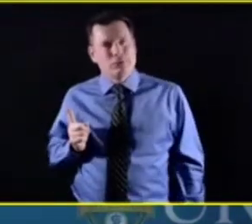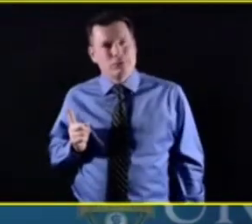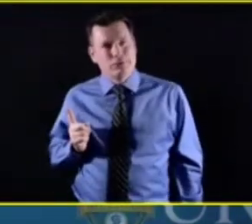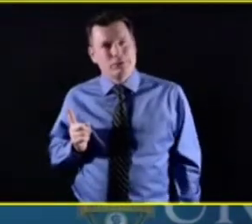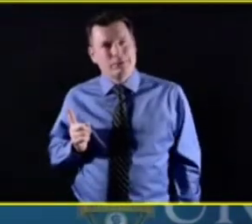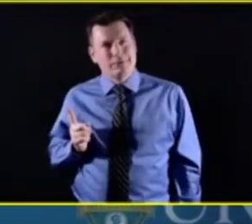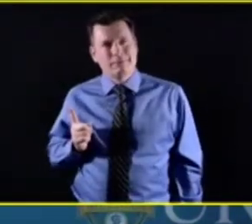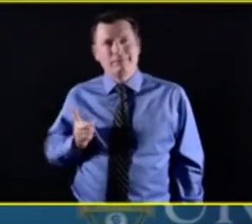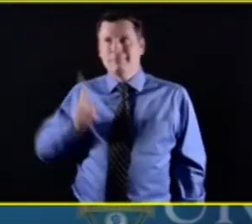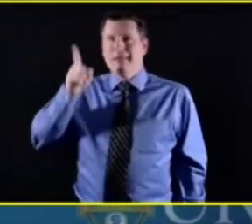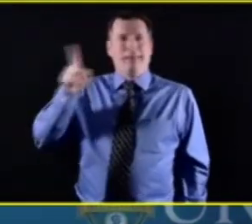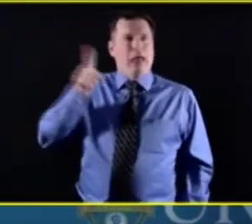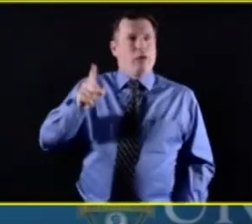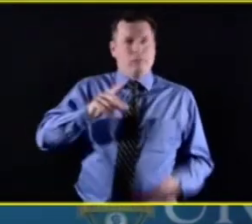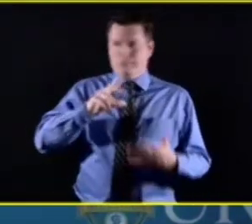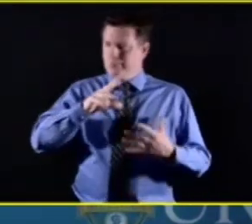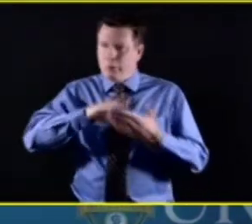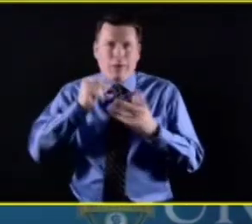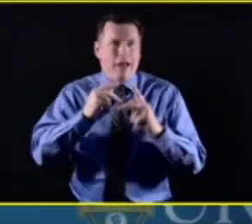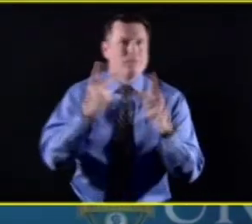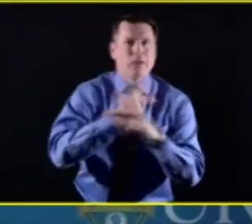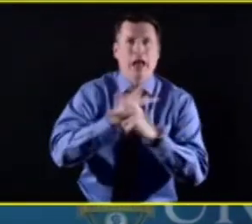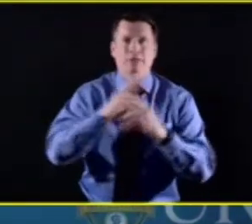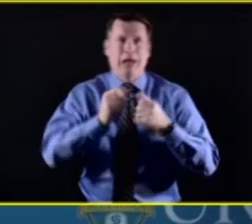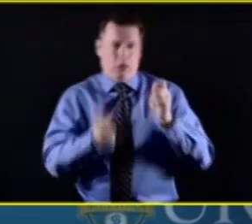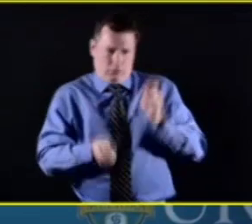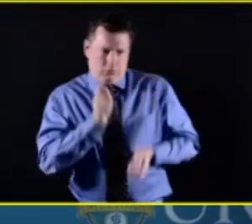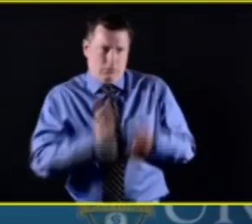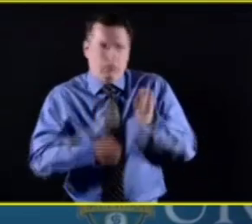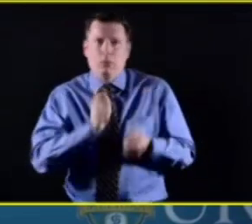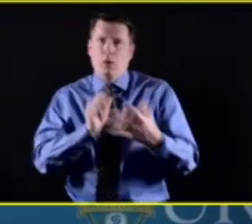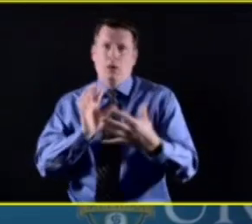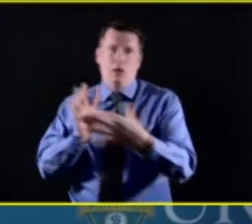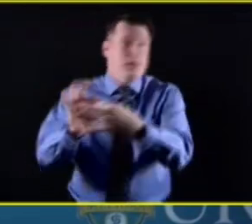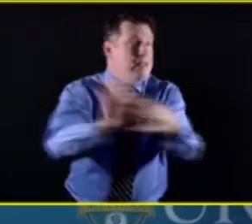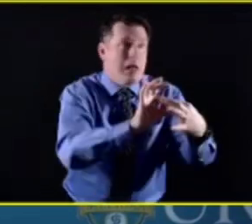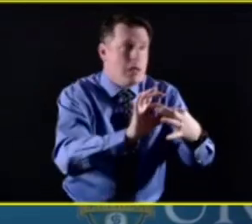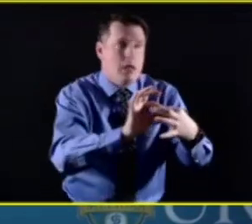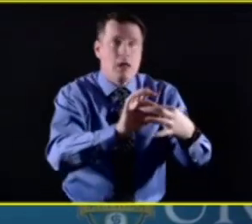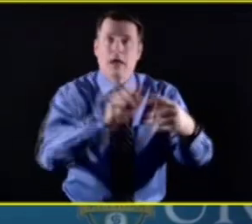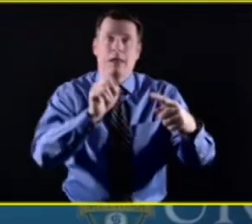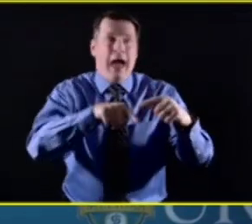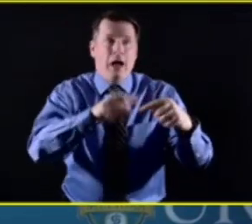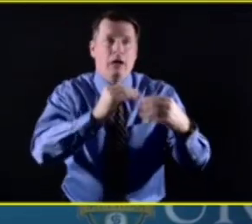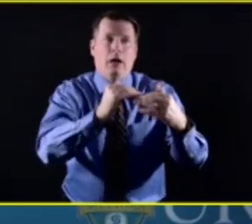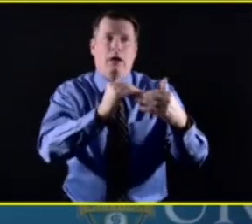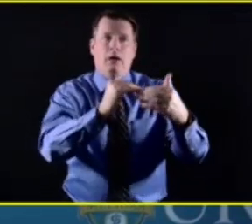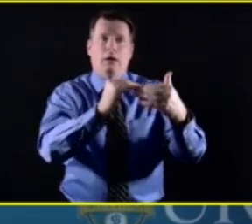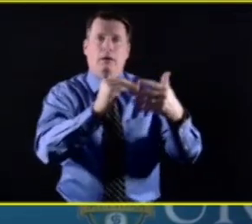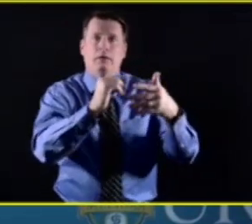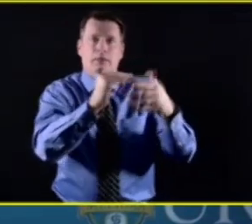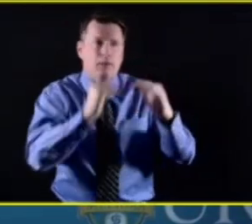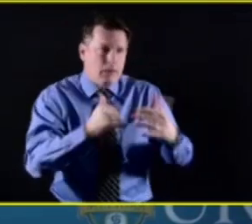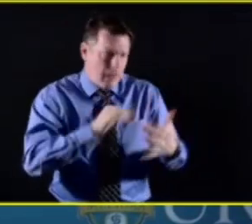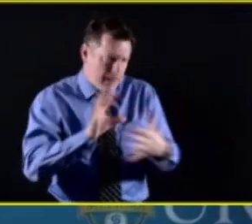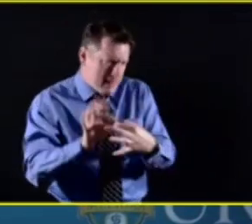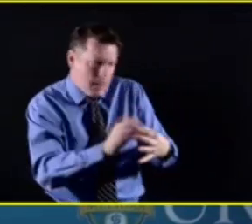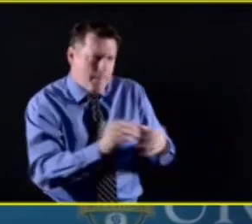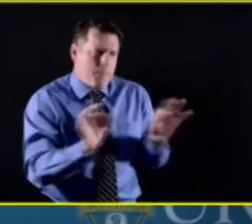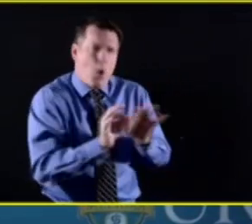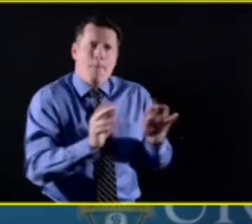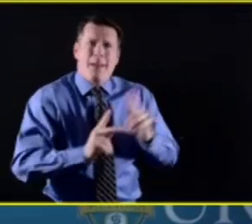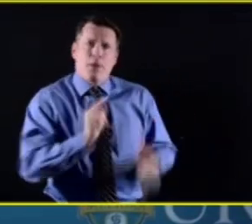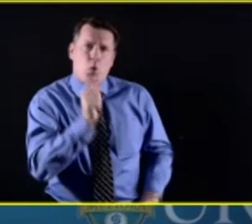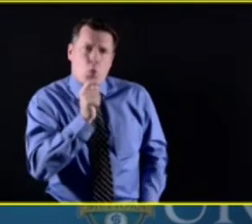connections with a few people and they can do very well under these circumstances as well. We think older people is very